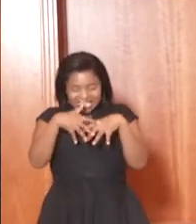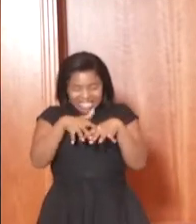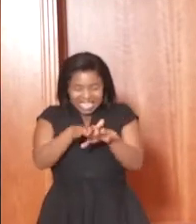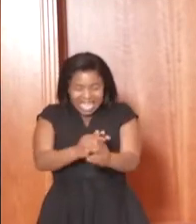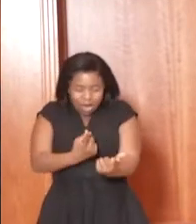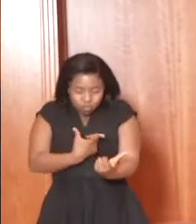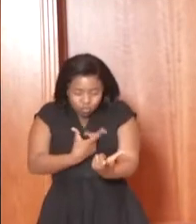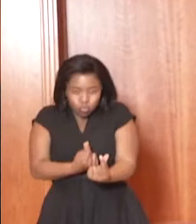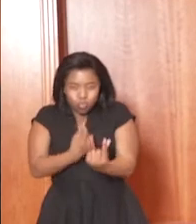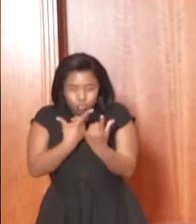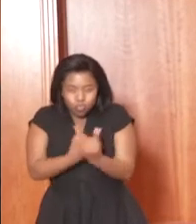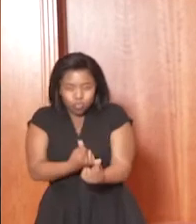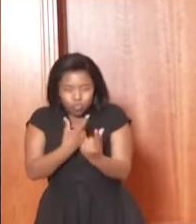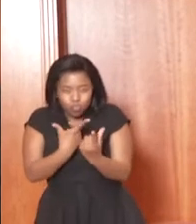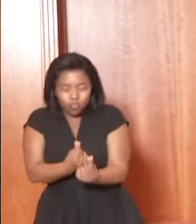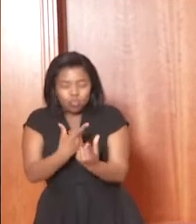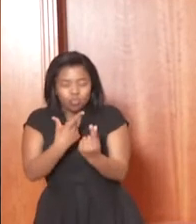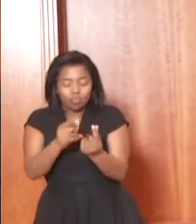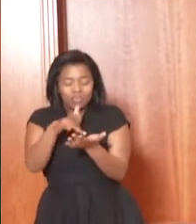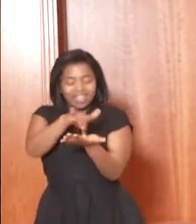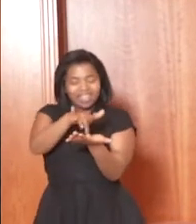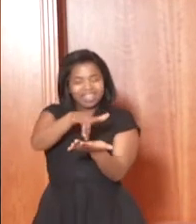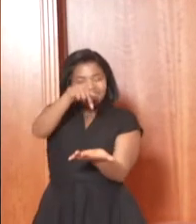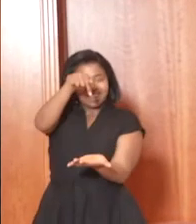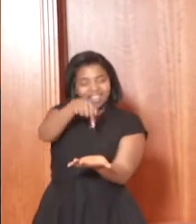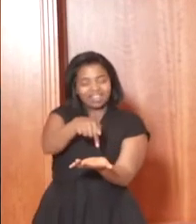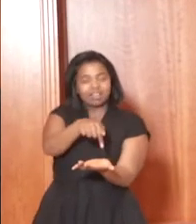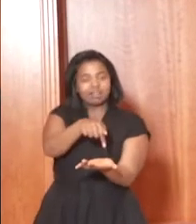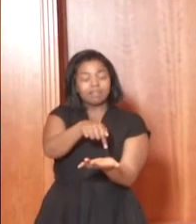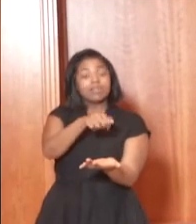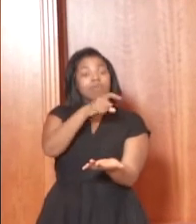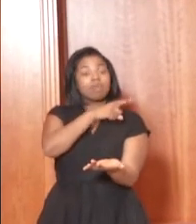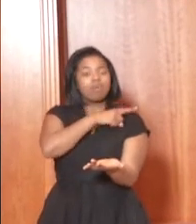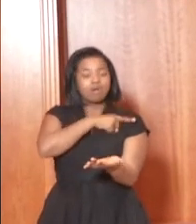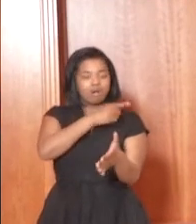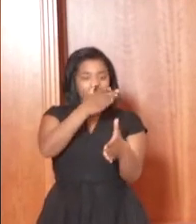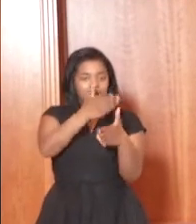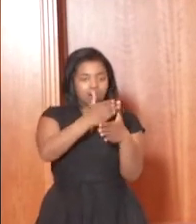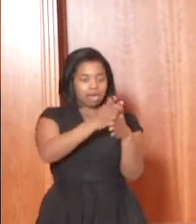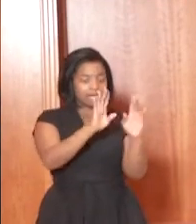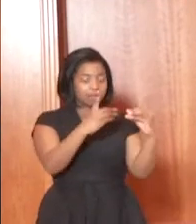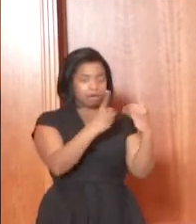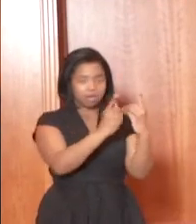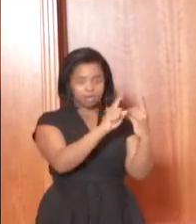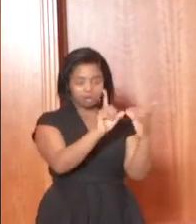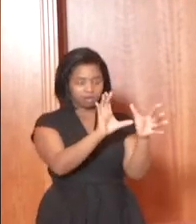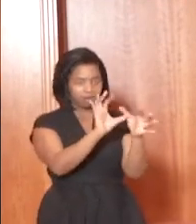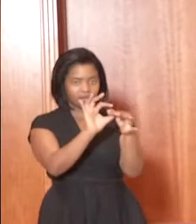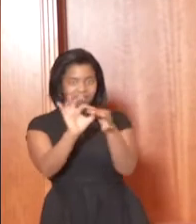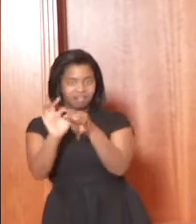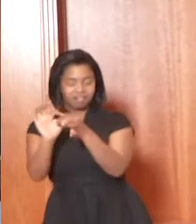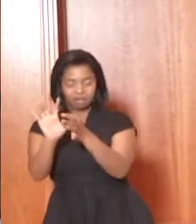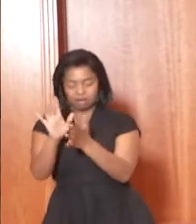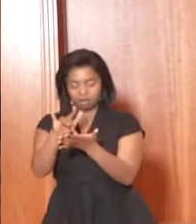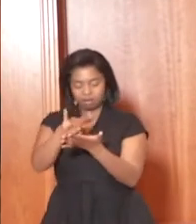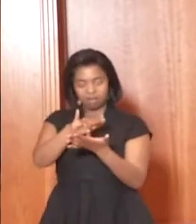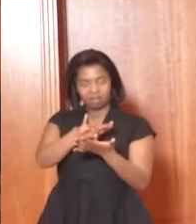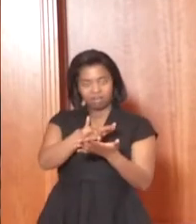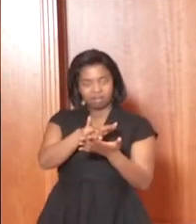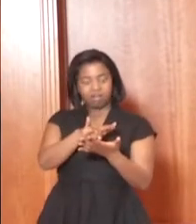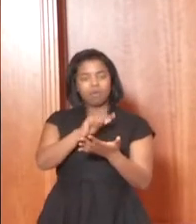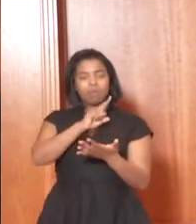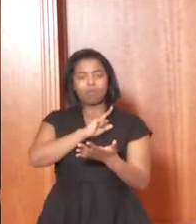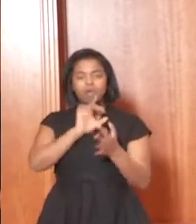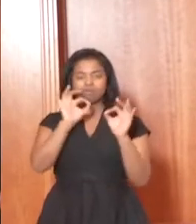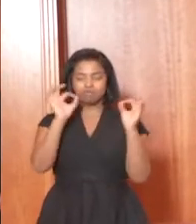happen from a central point so that the coordination thereof rather from a central point so that there is proper